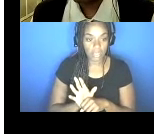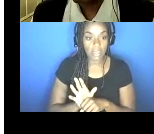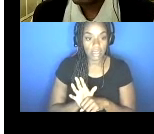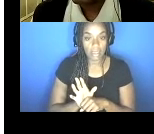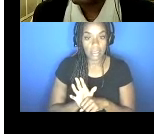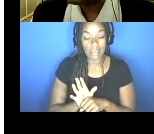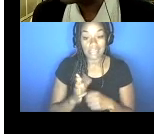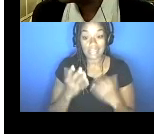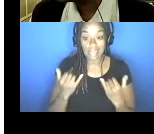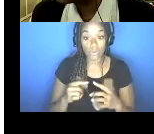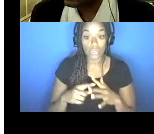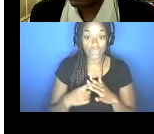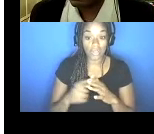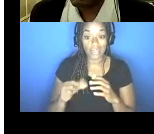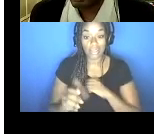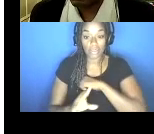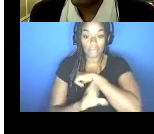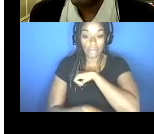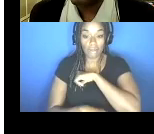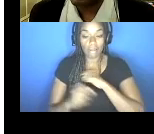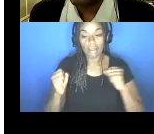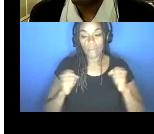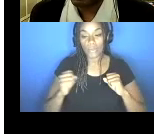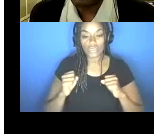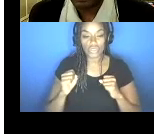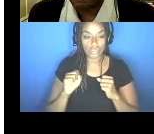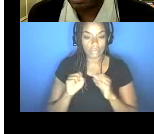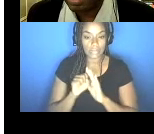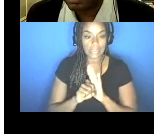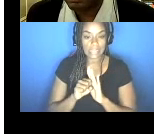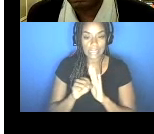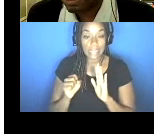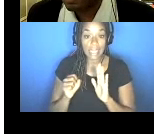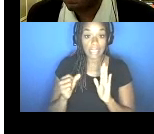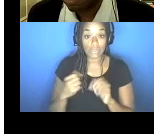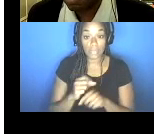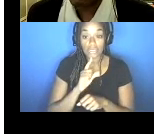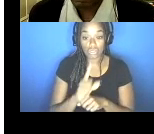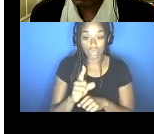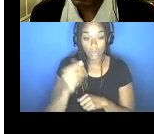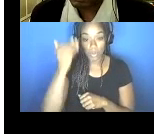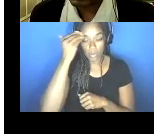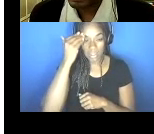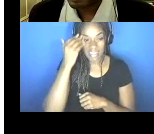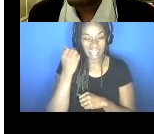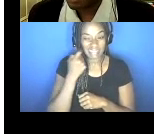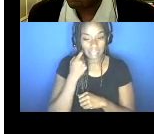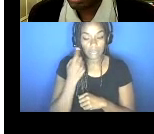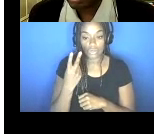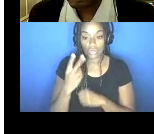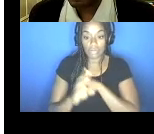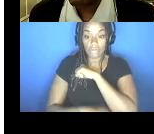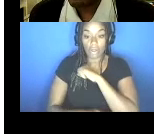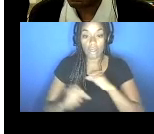fall and winter season. And really just to raise awareness to the fact, you know, the last two fall and winter seasons have